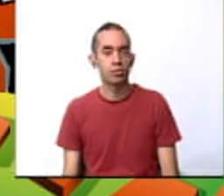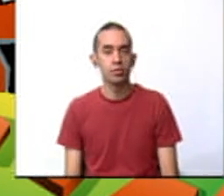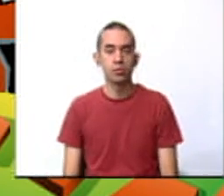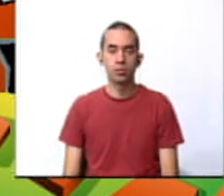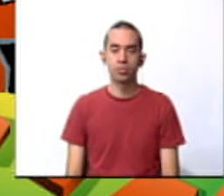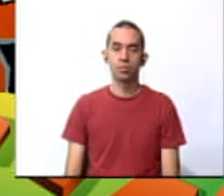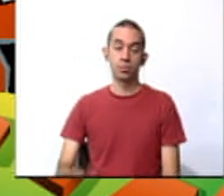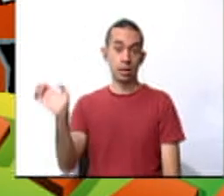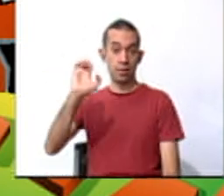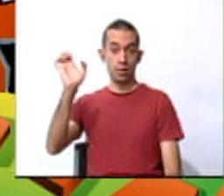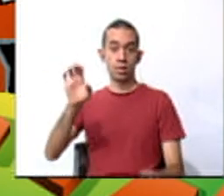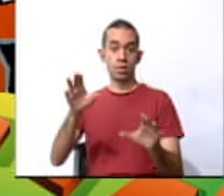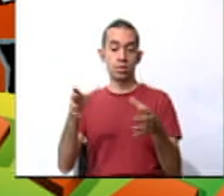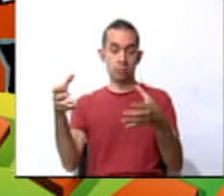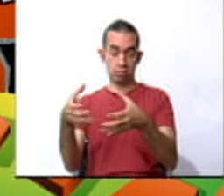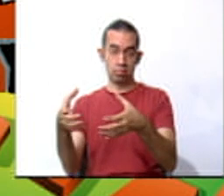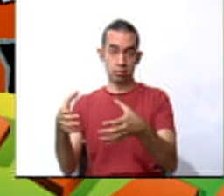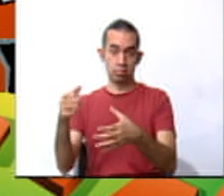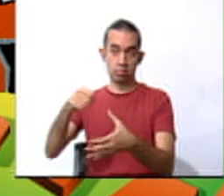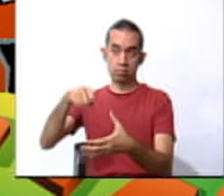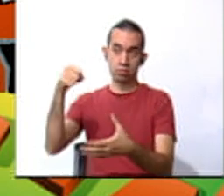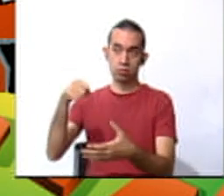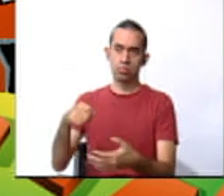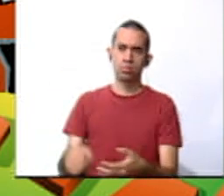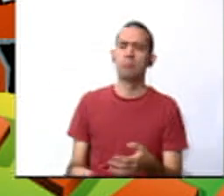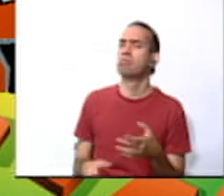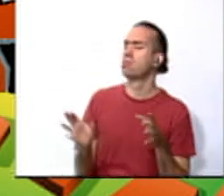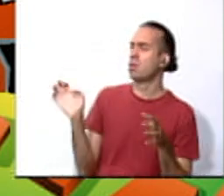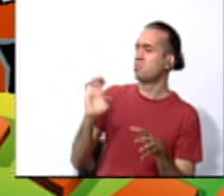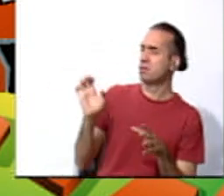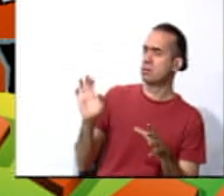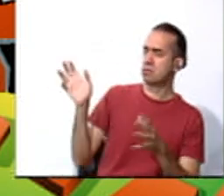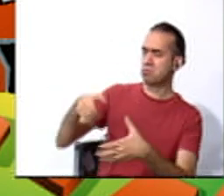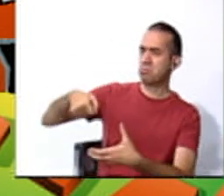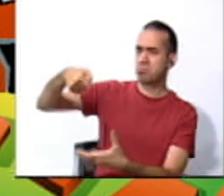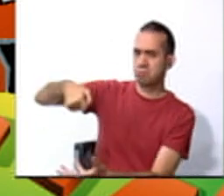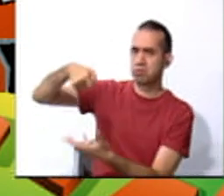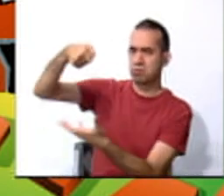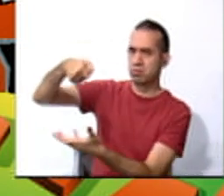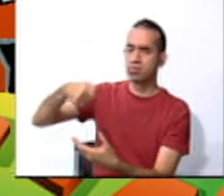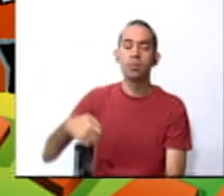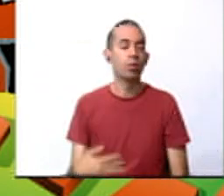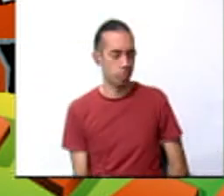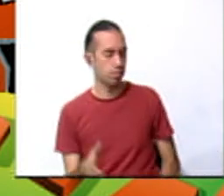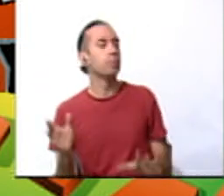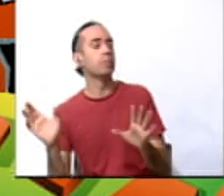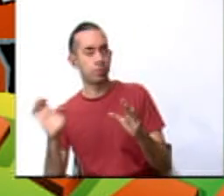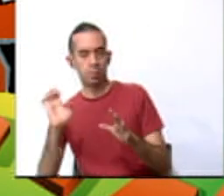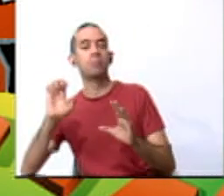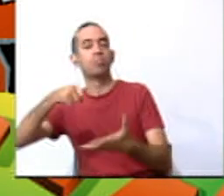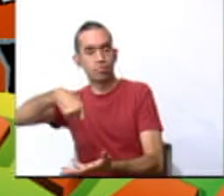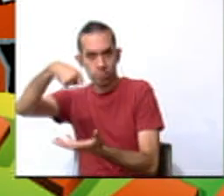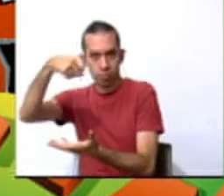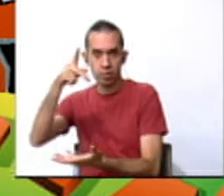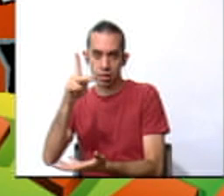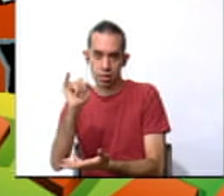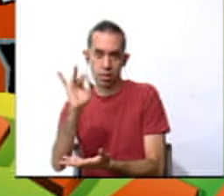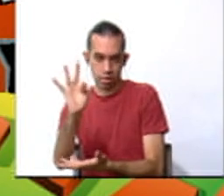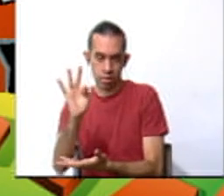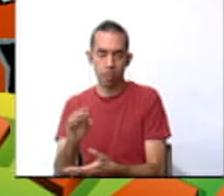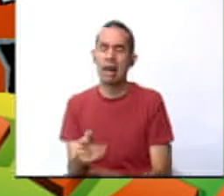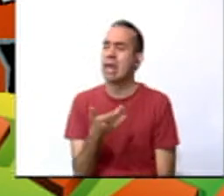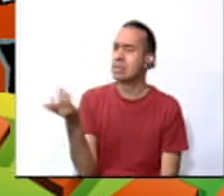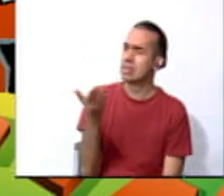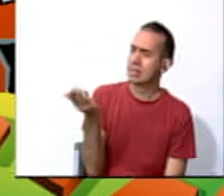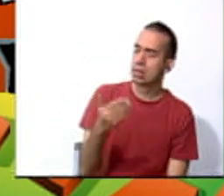emergency kit. An emergency kit? Yes, emergency kit. And what is